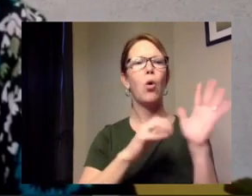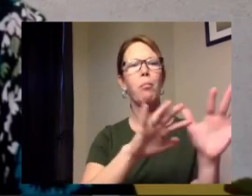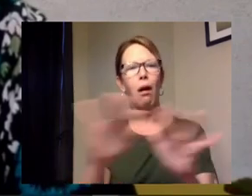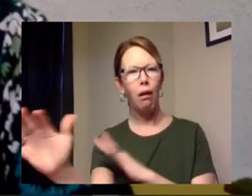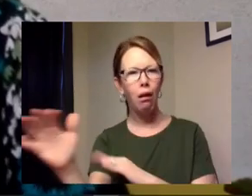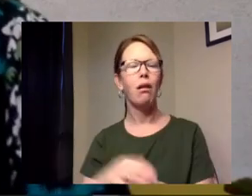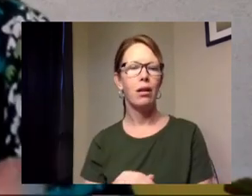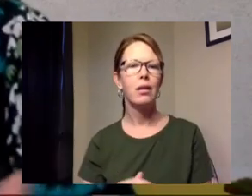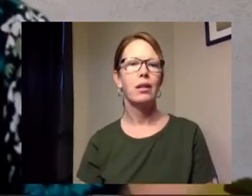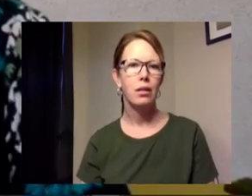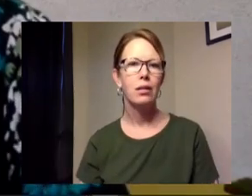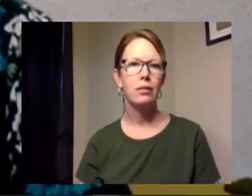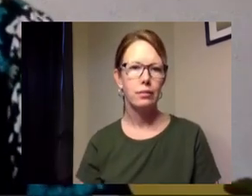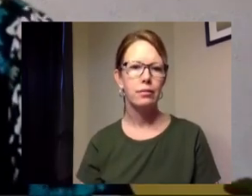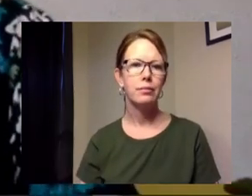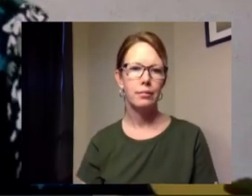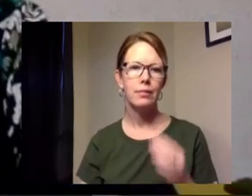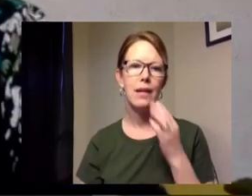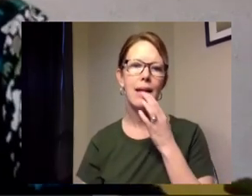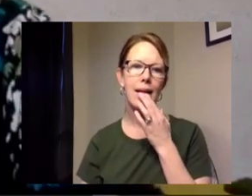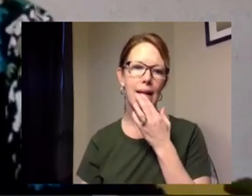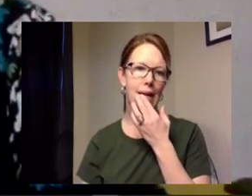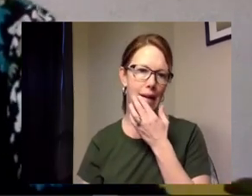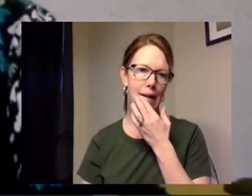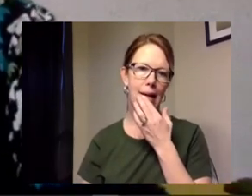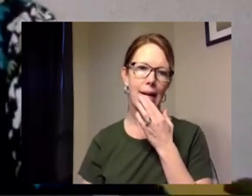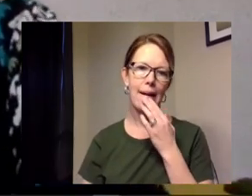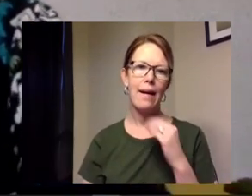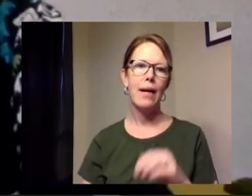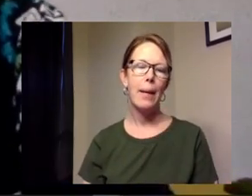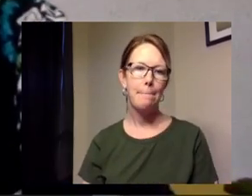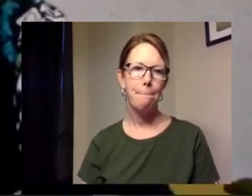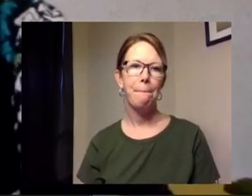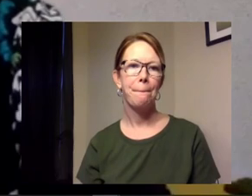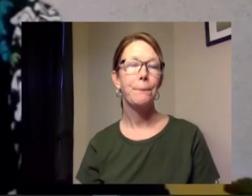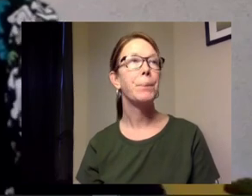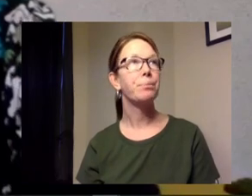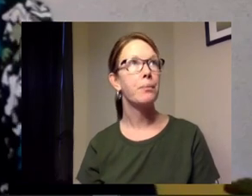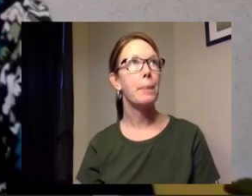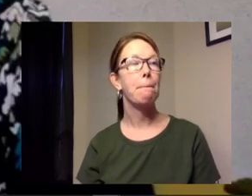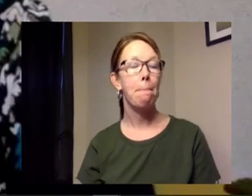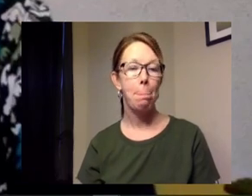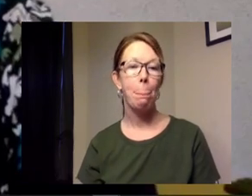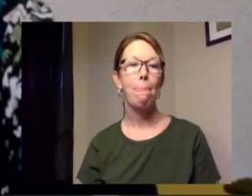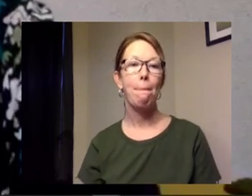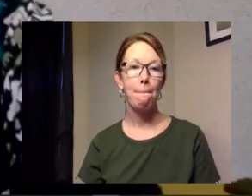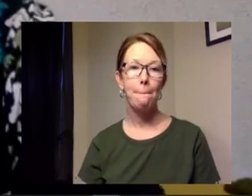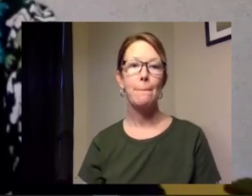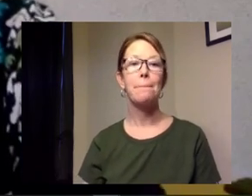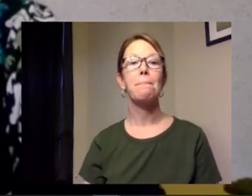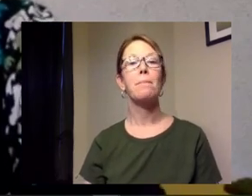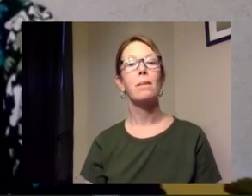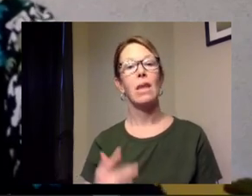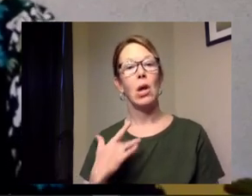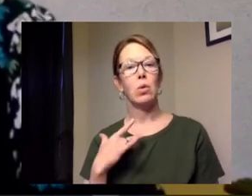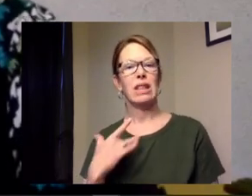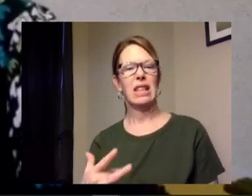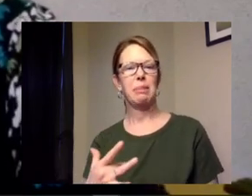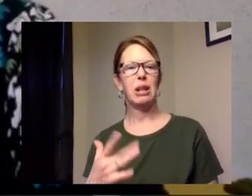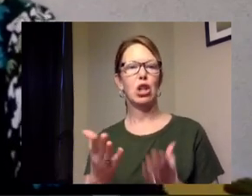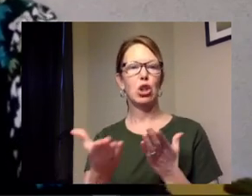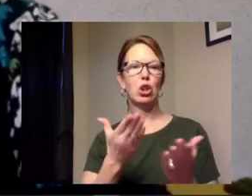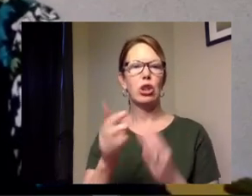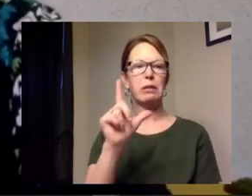that is given out additionally in the month um as i said we typically serve 20 to